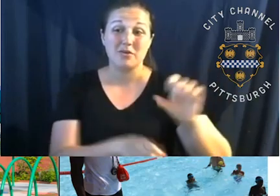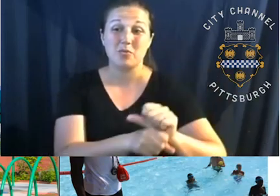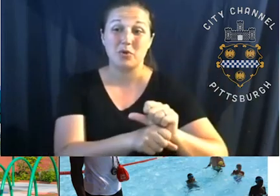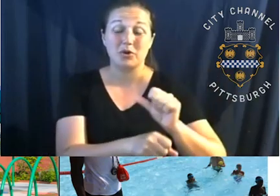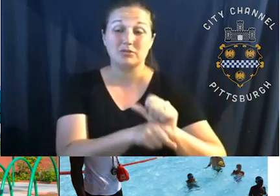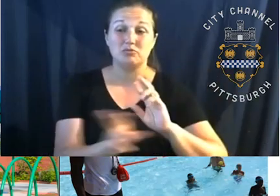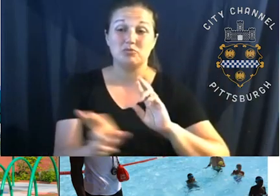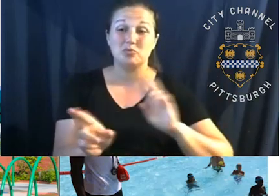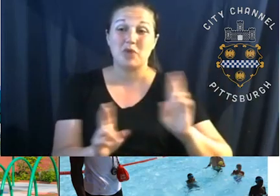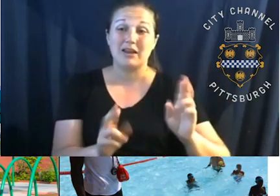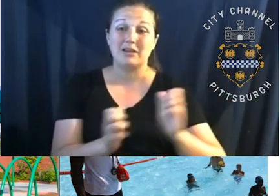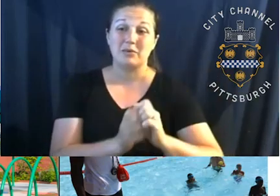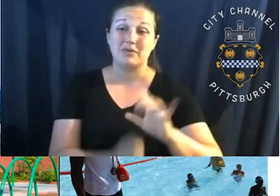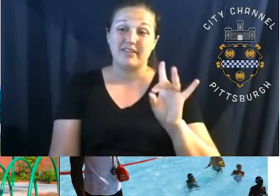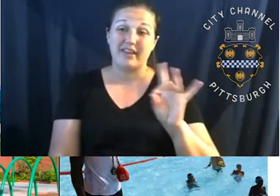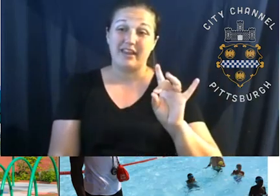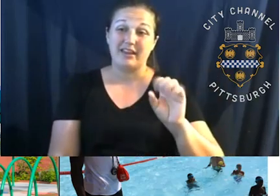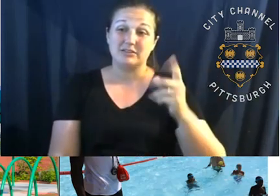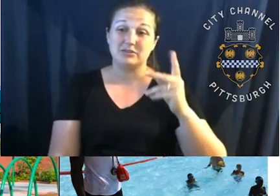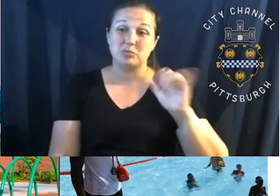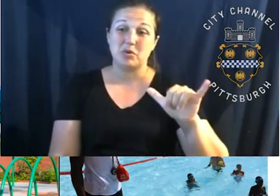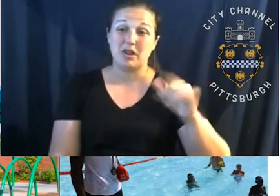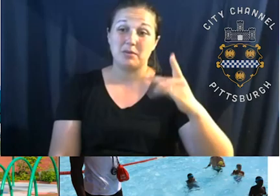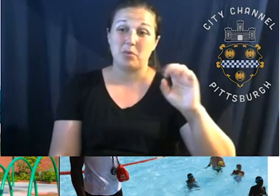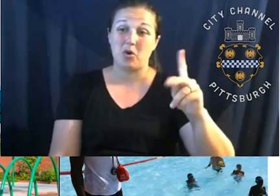ready with our eight spray parks, uh, for this coming Monday.